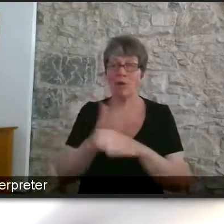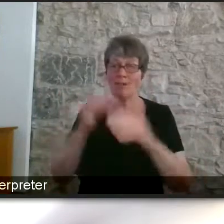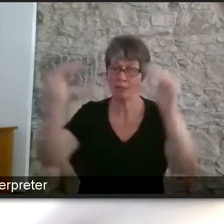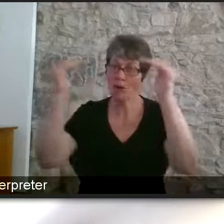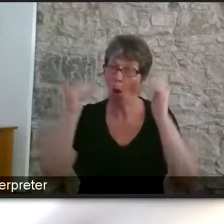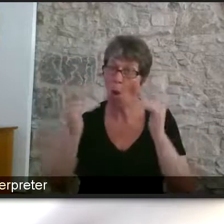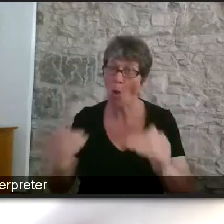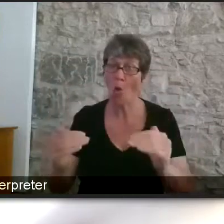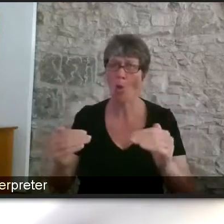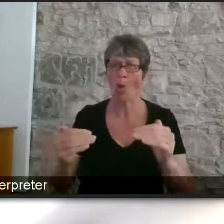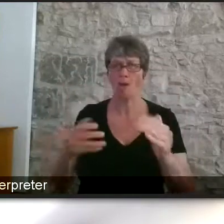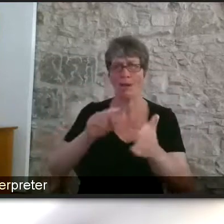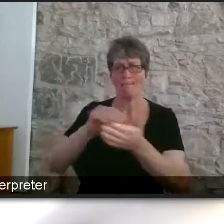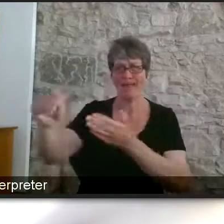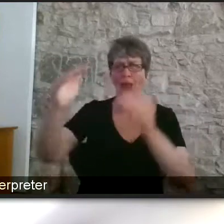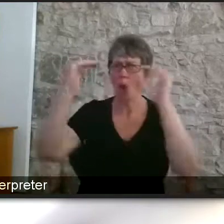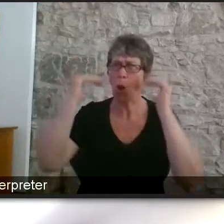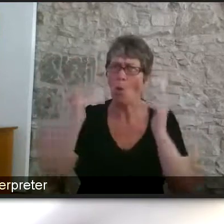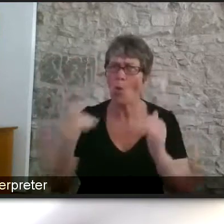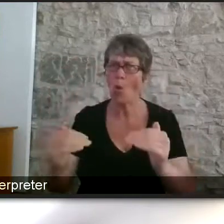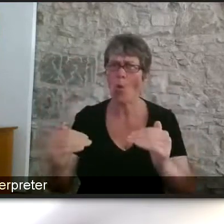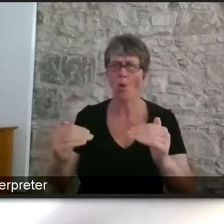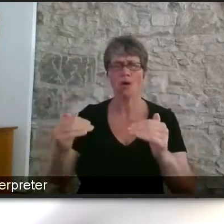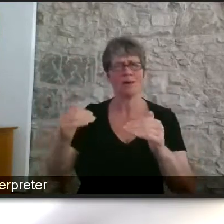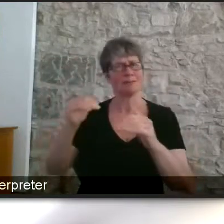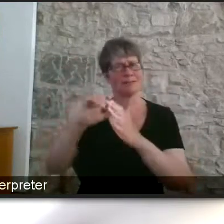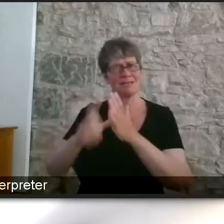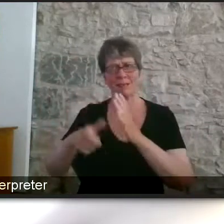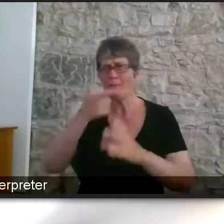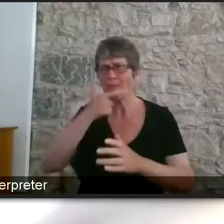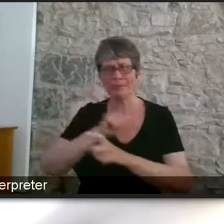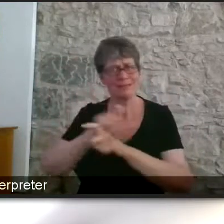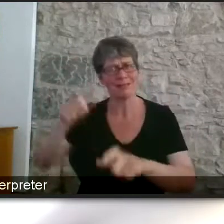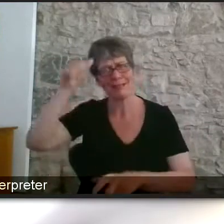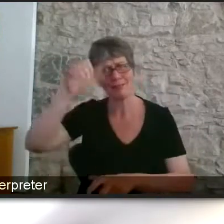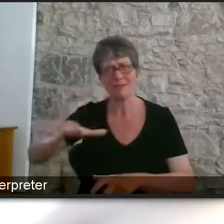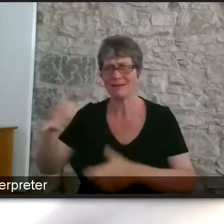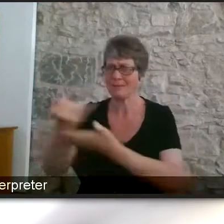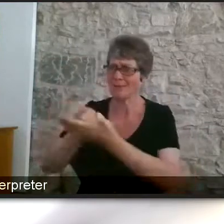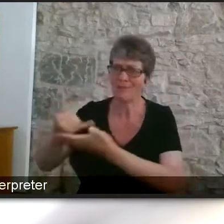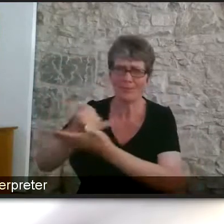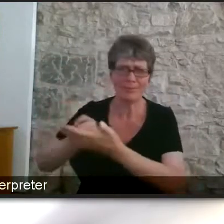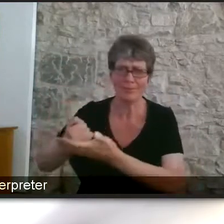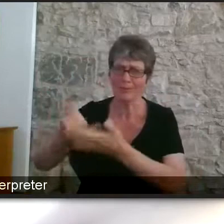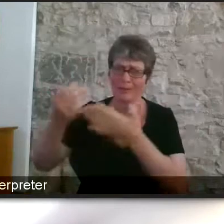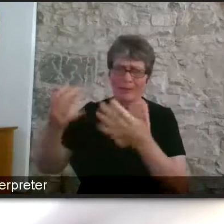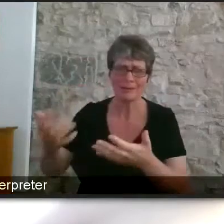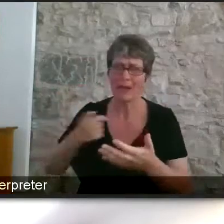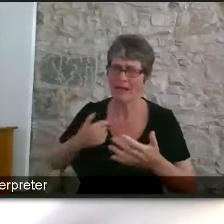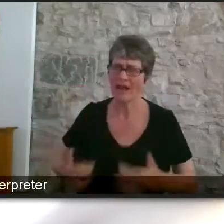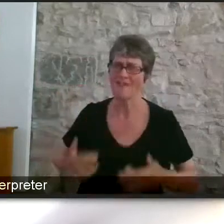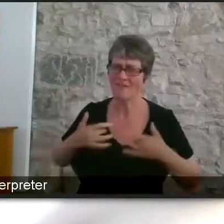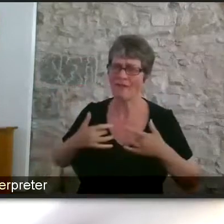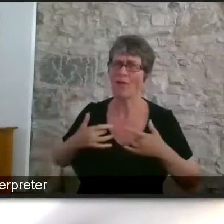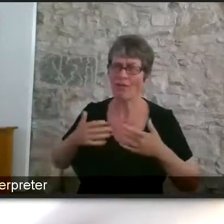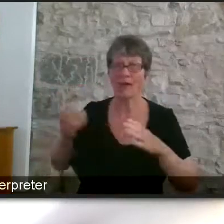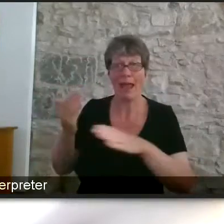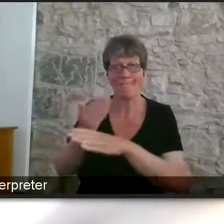people we're seeing people like us are more recognised but not um uh not coming through in the employment rates